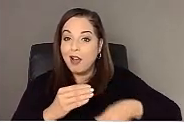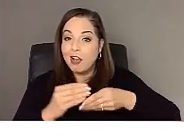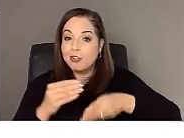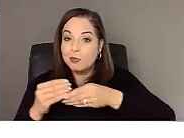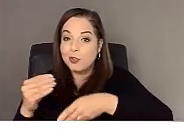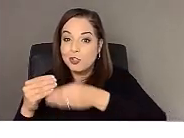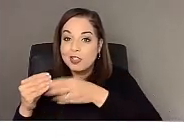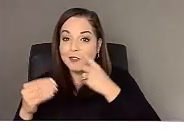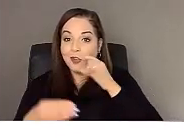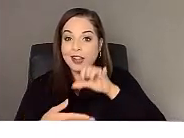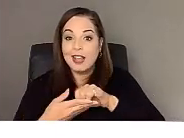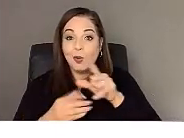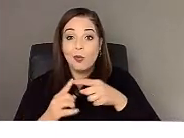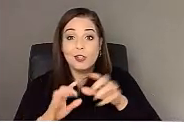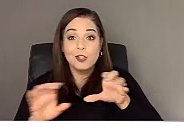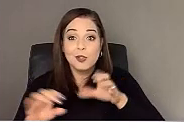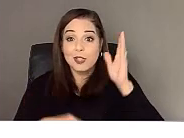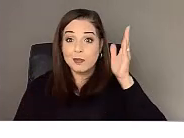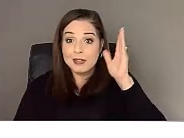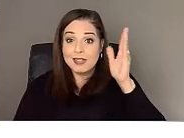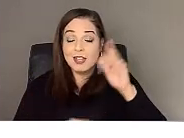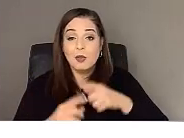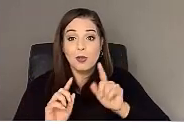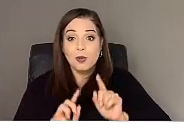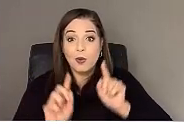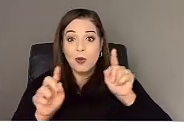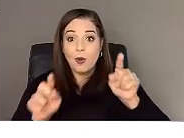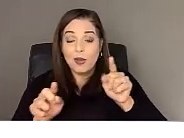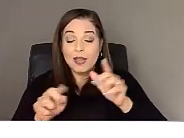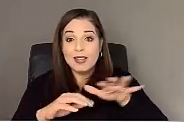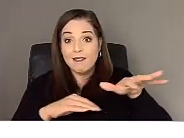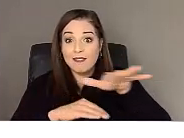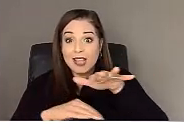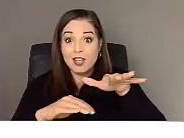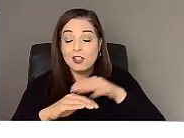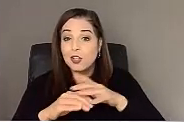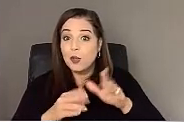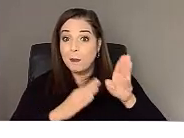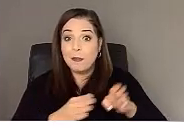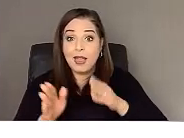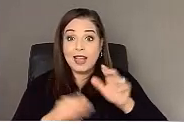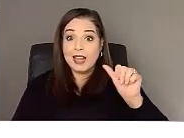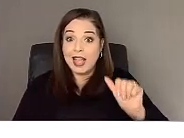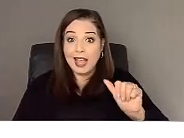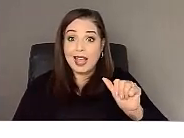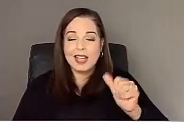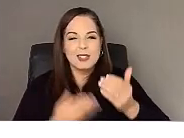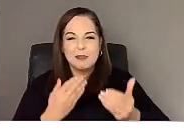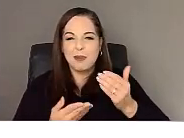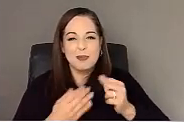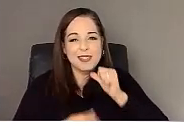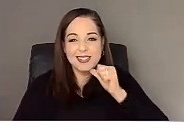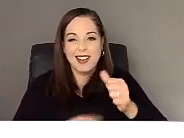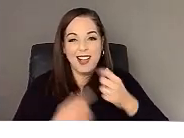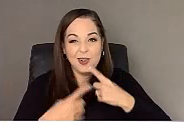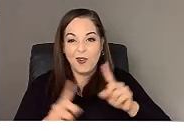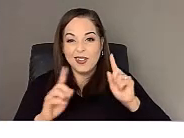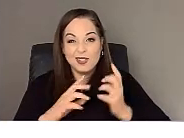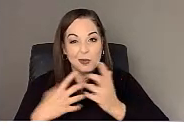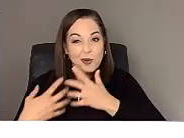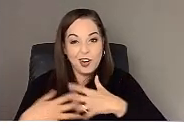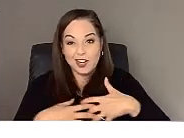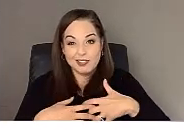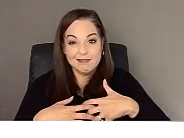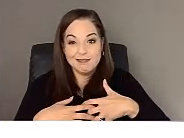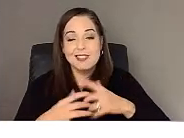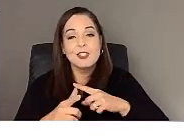when you're doing presentations or you're going in the field, your plan A is probably not going to work. And so